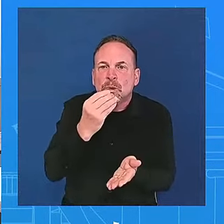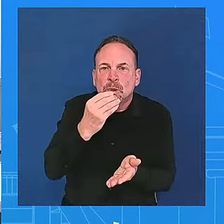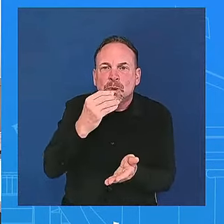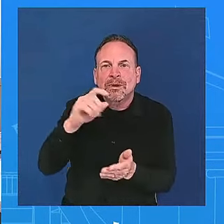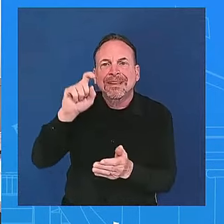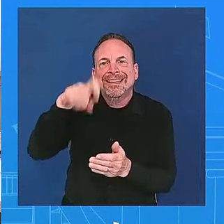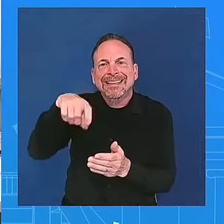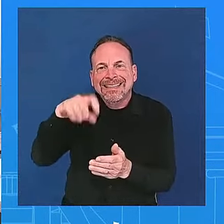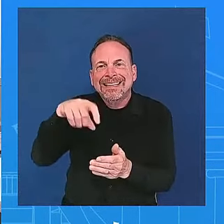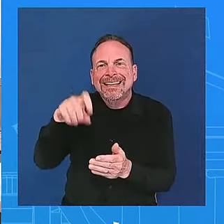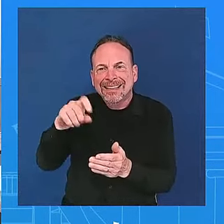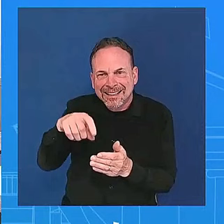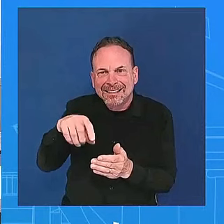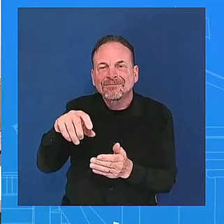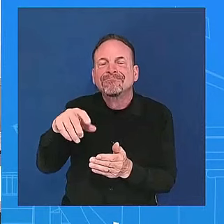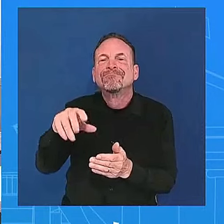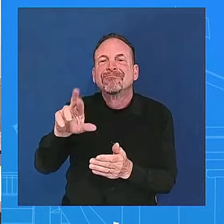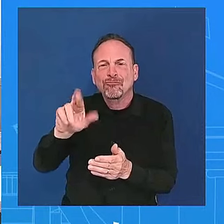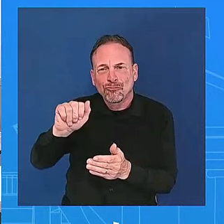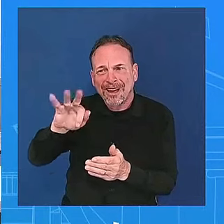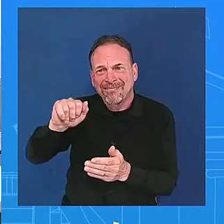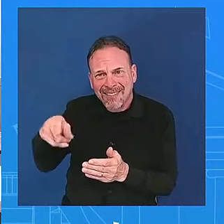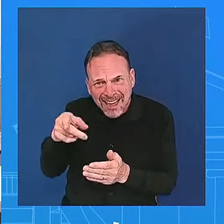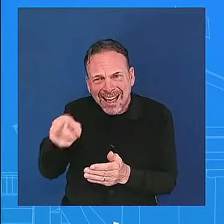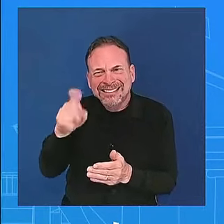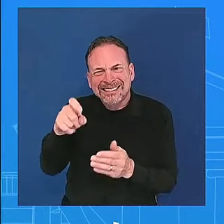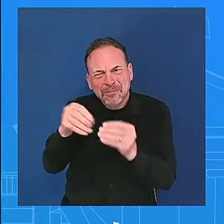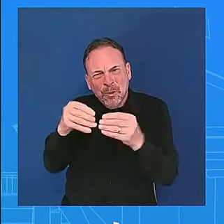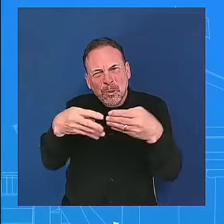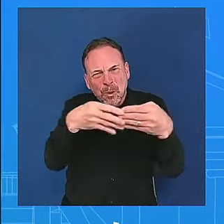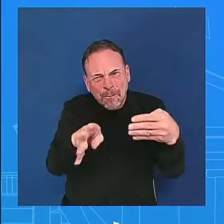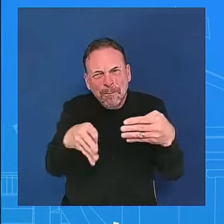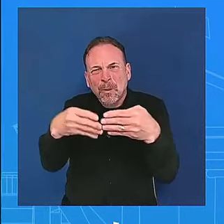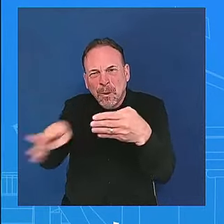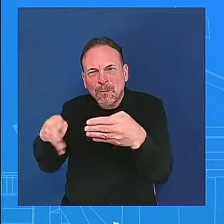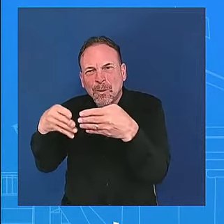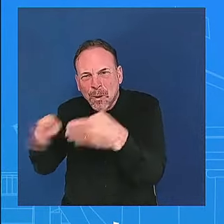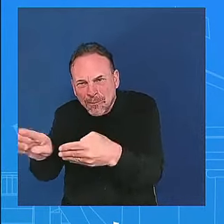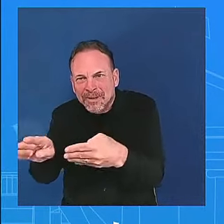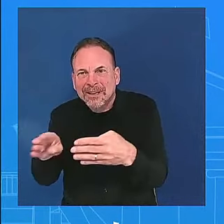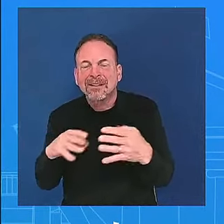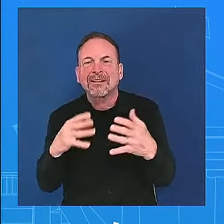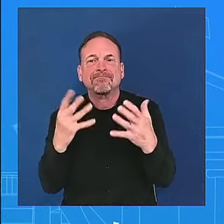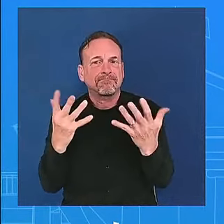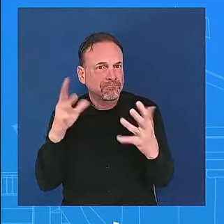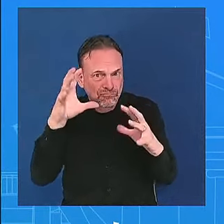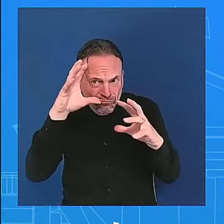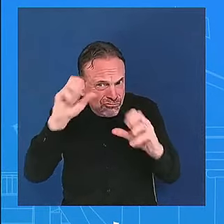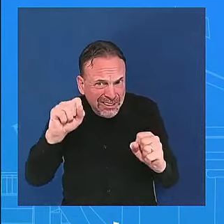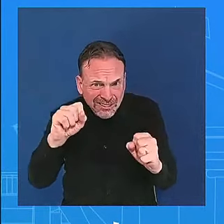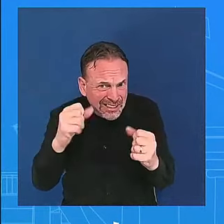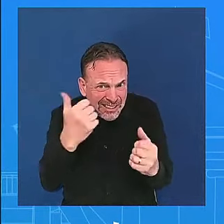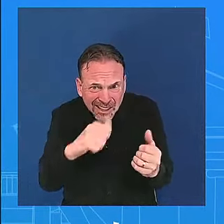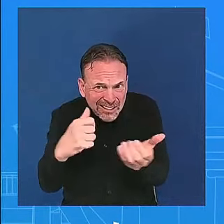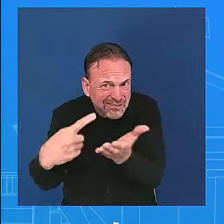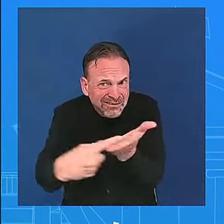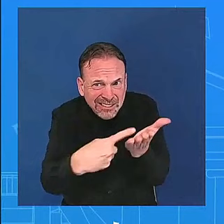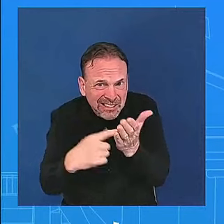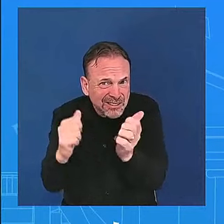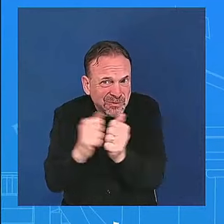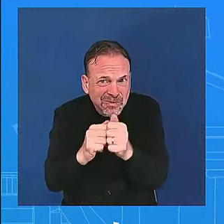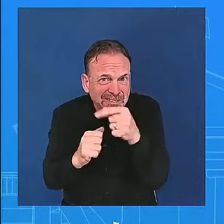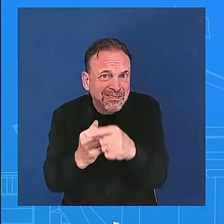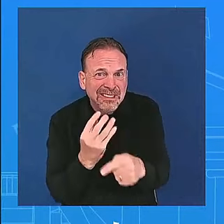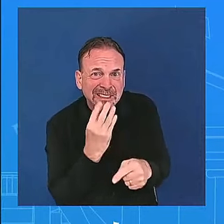uh with netanyahu in his meeting last week so look i don't have anything more to read out to read out to you from what uh we put out uh from our